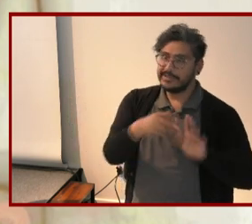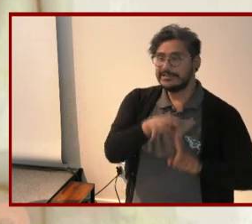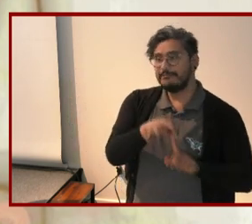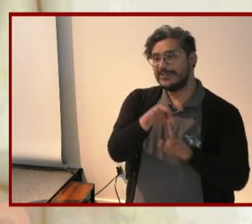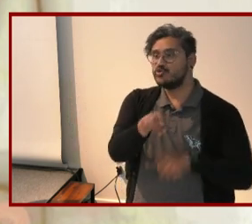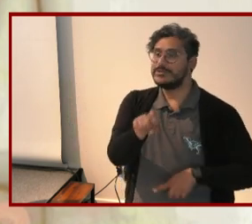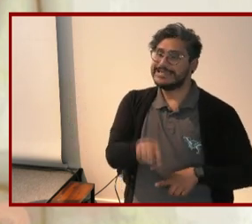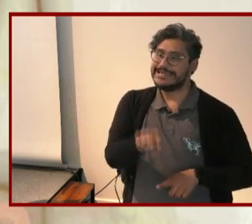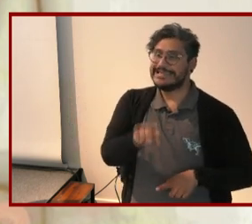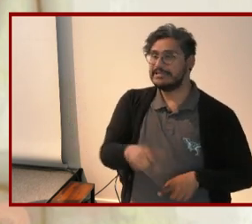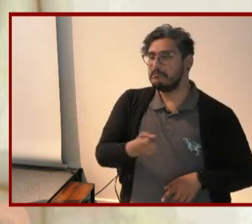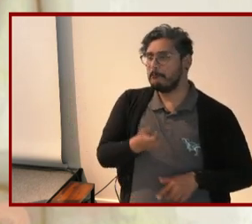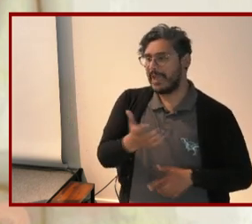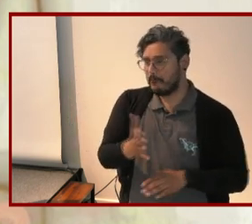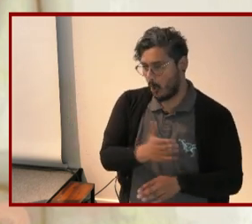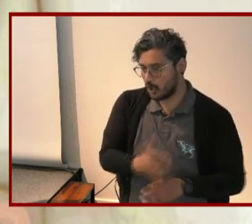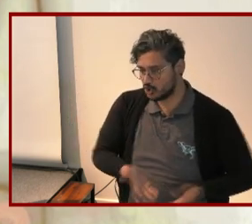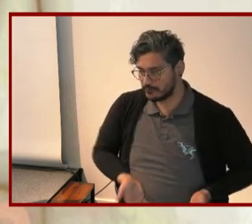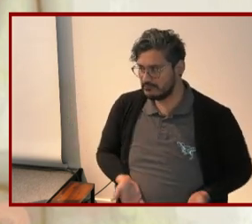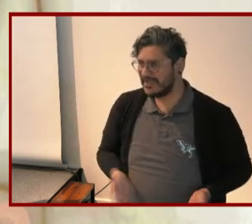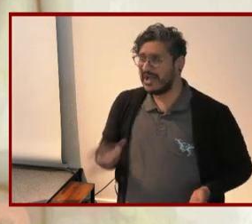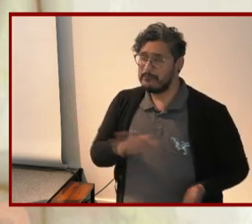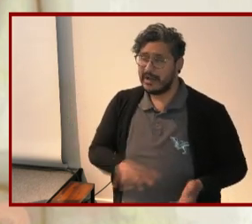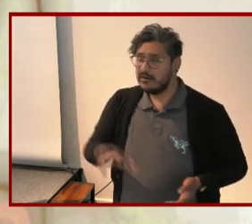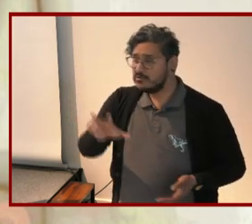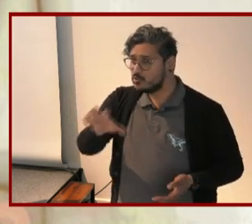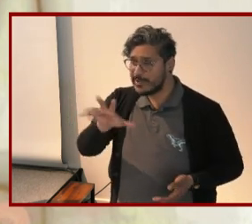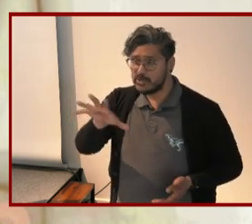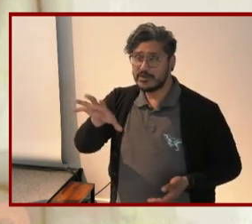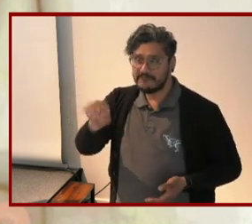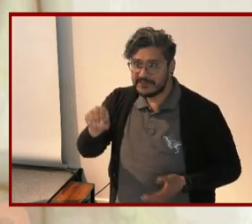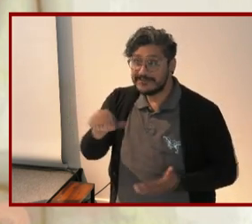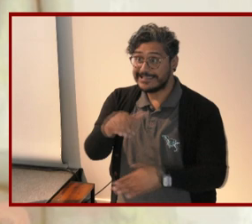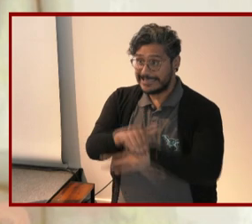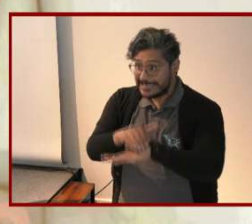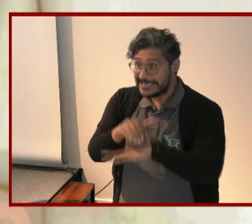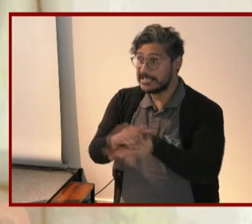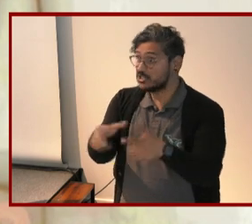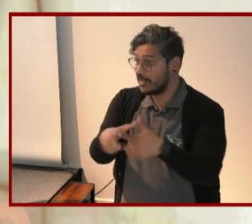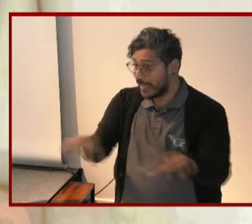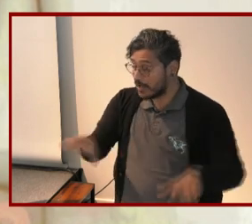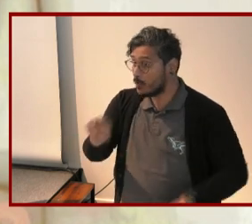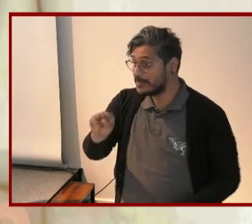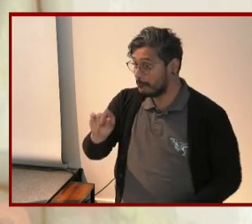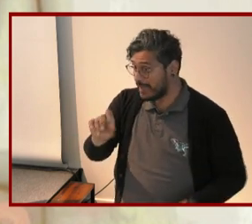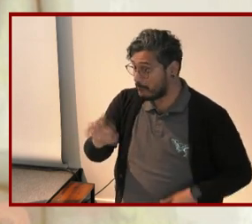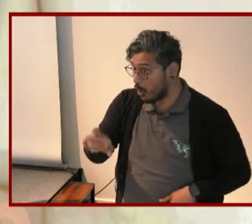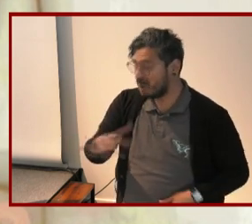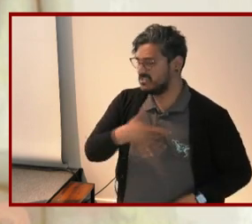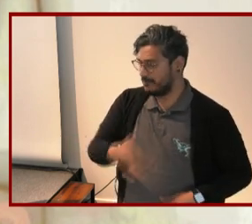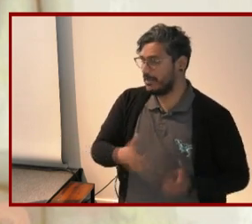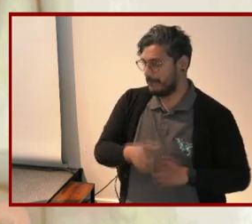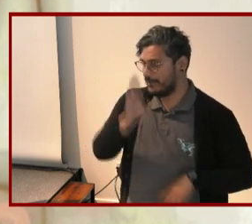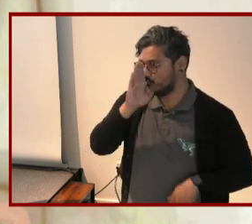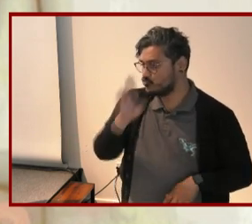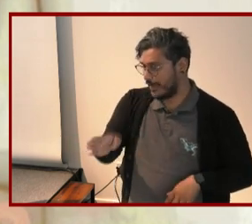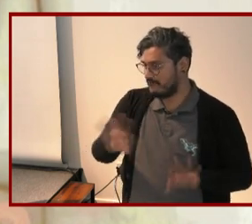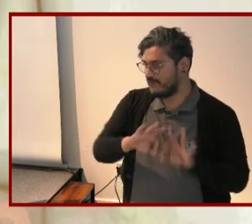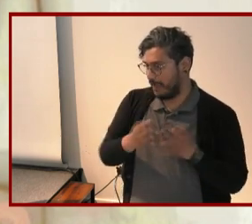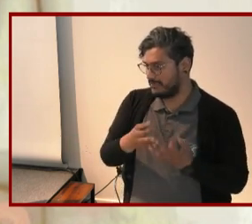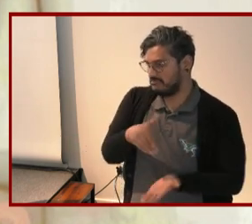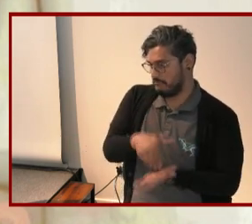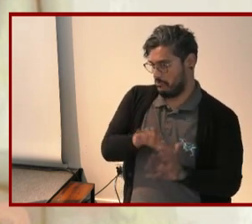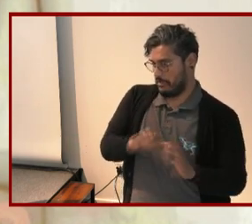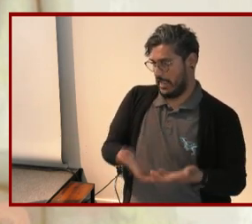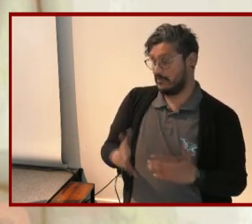there are about 350 english language parental memoirs mostly written by straight middle-class families and